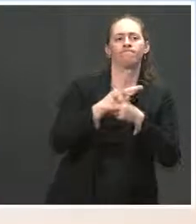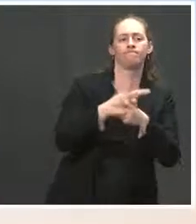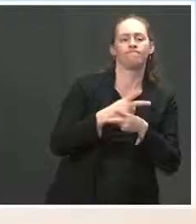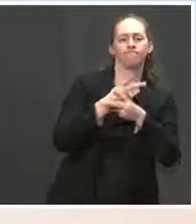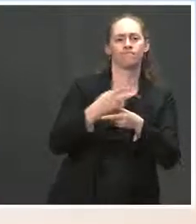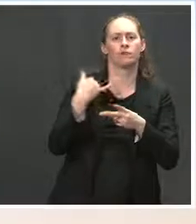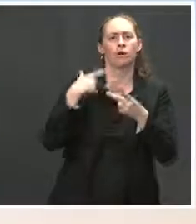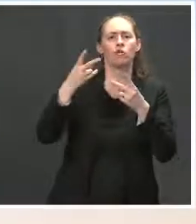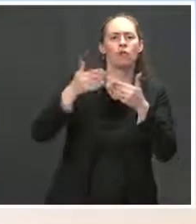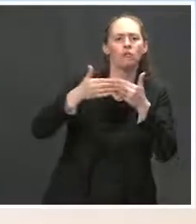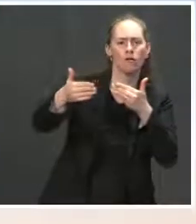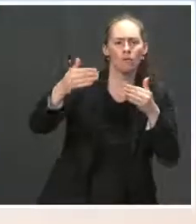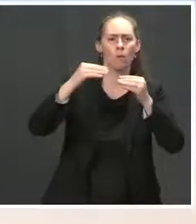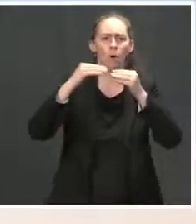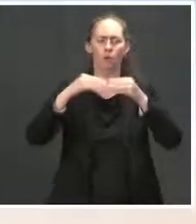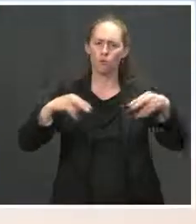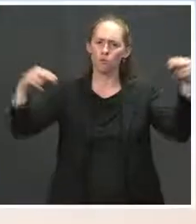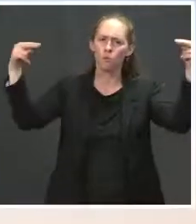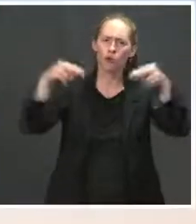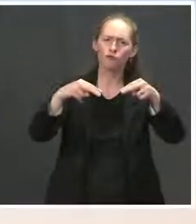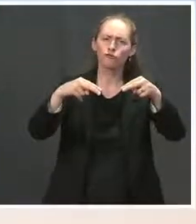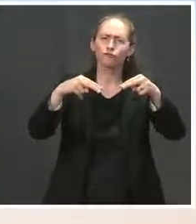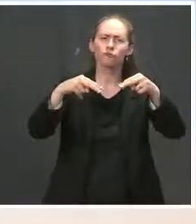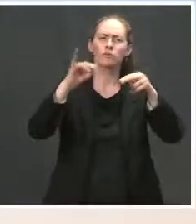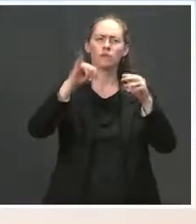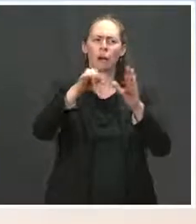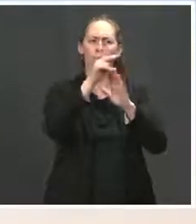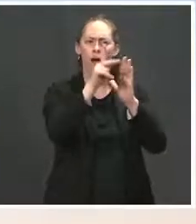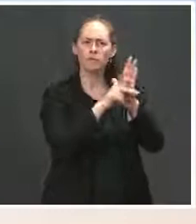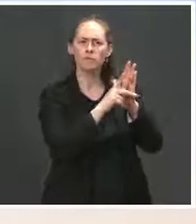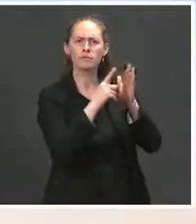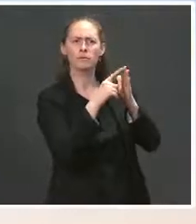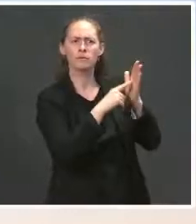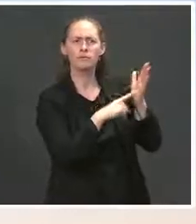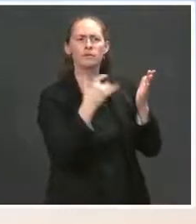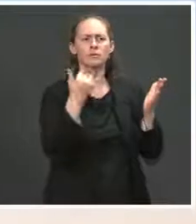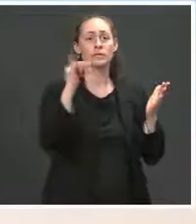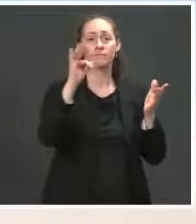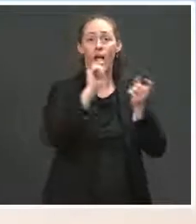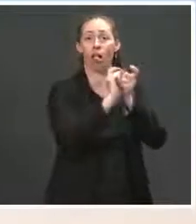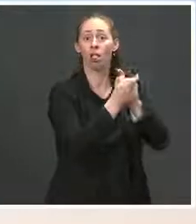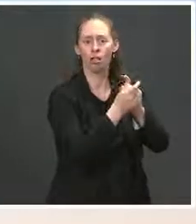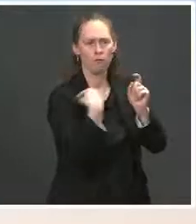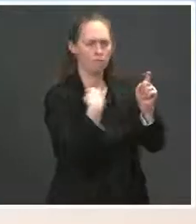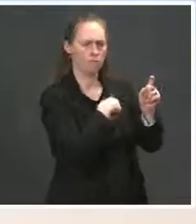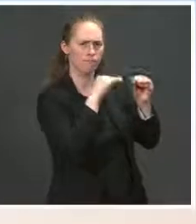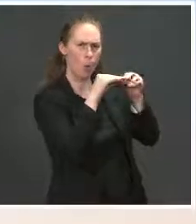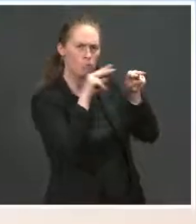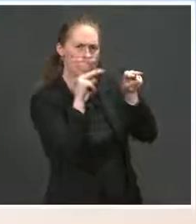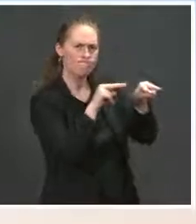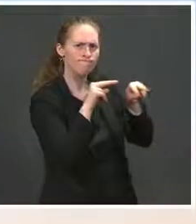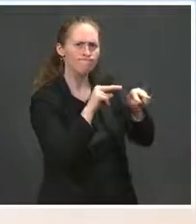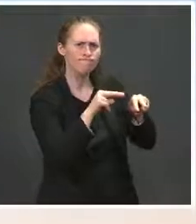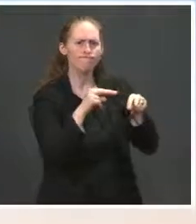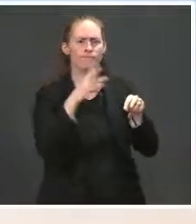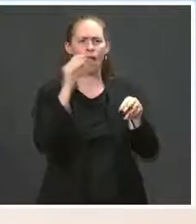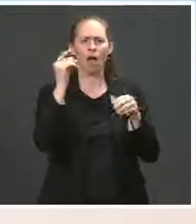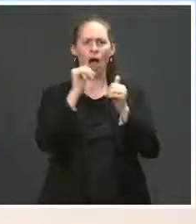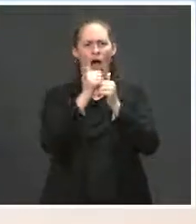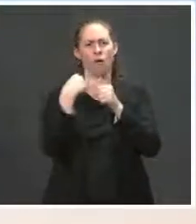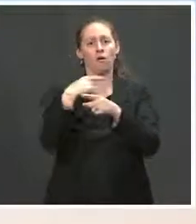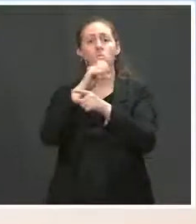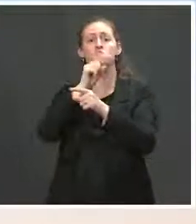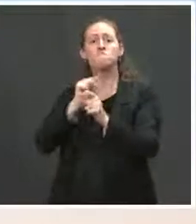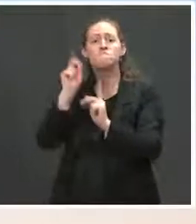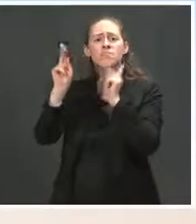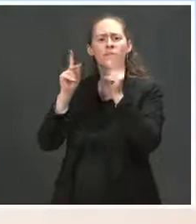all take a look at and reflect on what changes should be made for the future to be better prepared to take better care of our seniors, to take better care of our